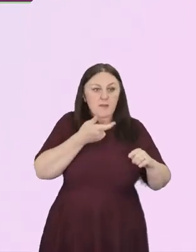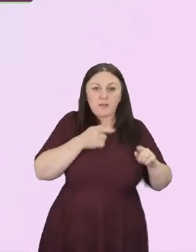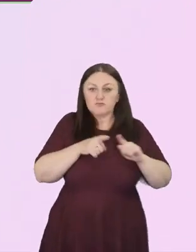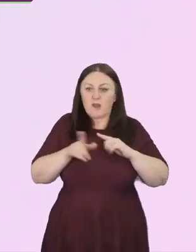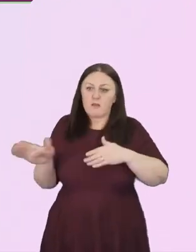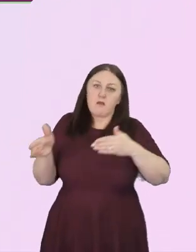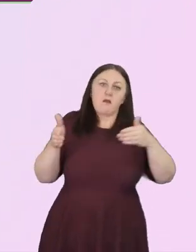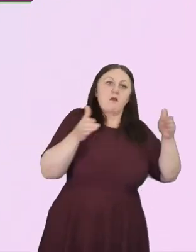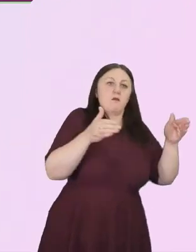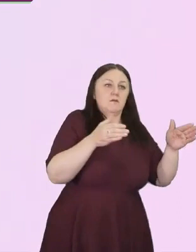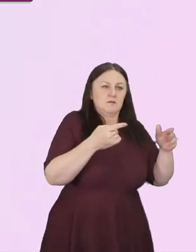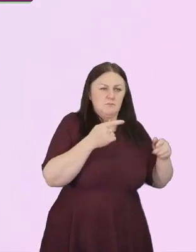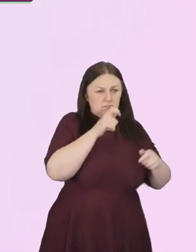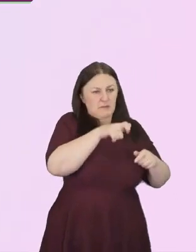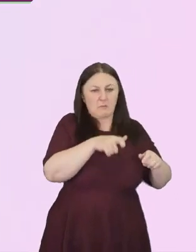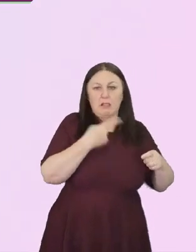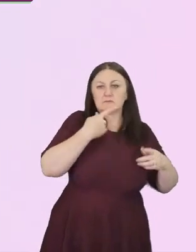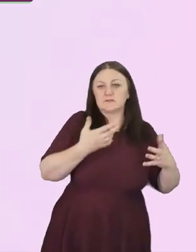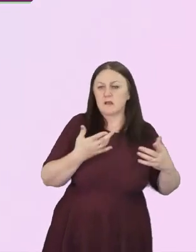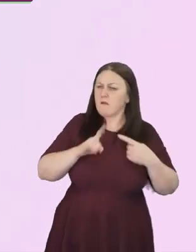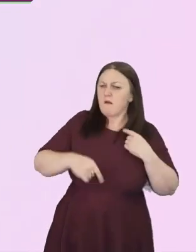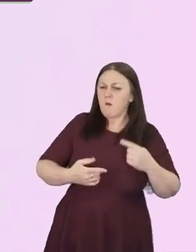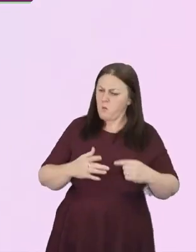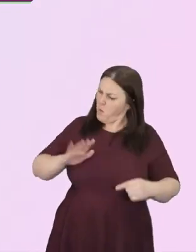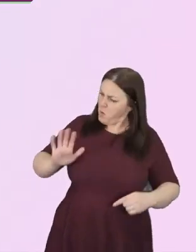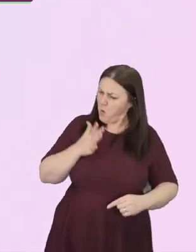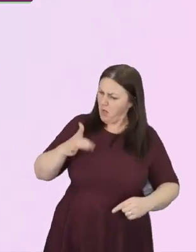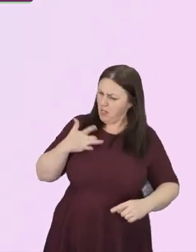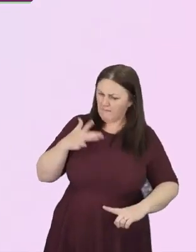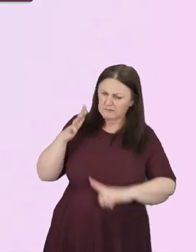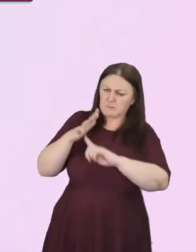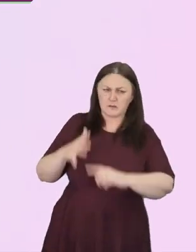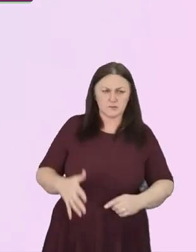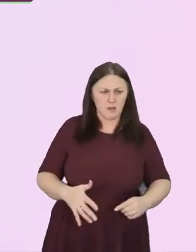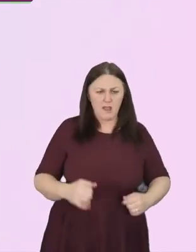matter. Leave our statues alone.